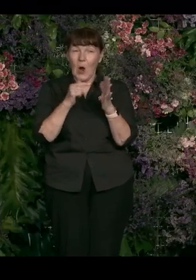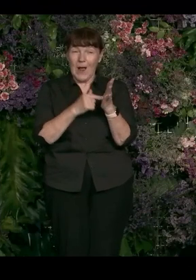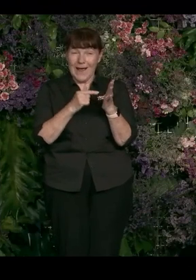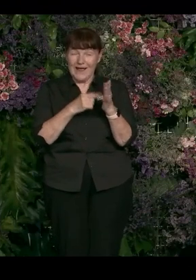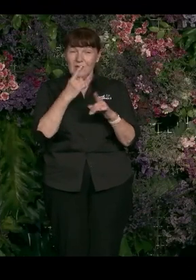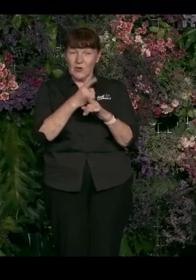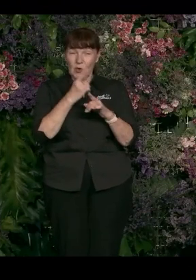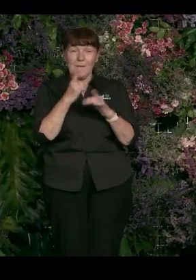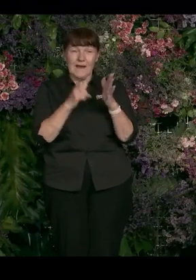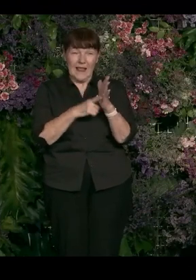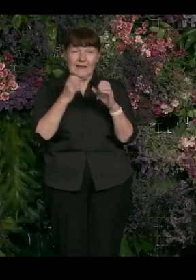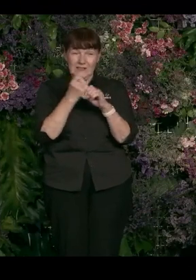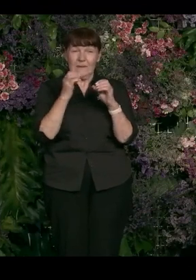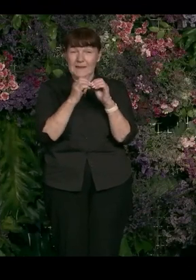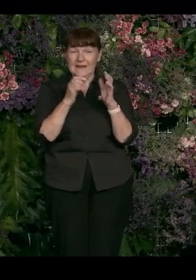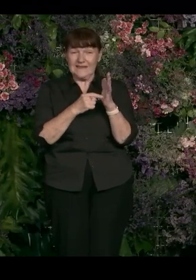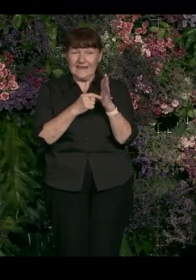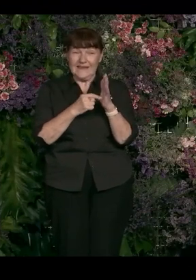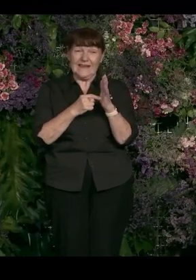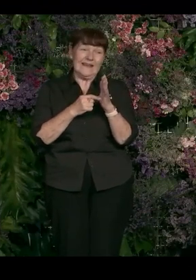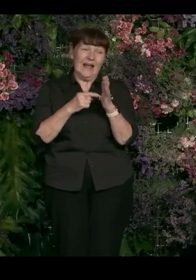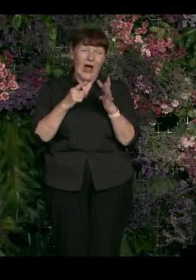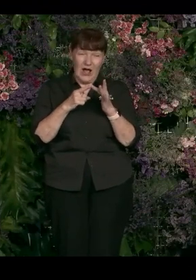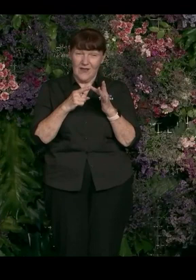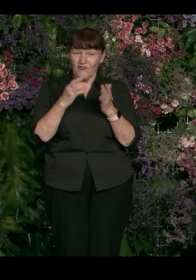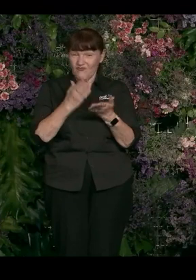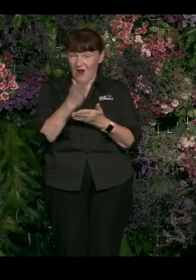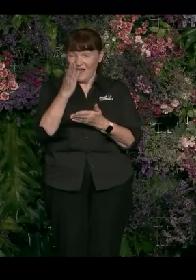first time that's ever happened in history, I think. So it's been a pretty full on time.